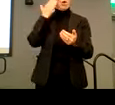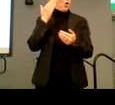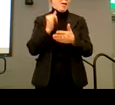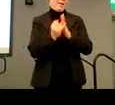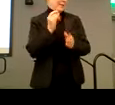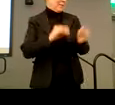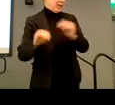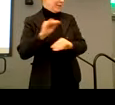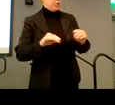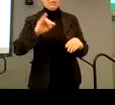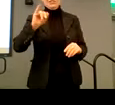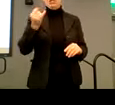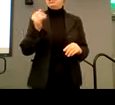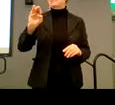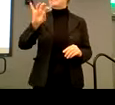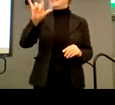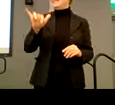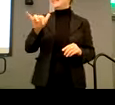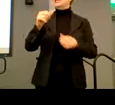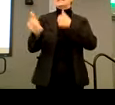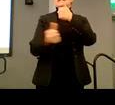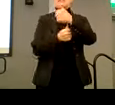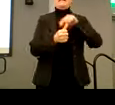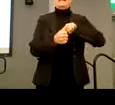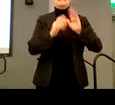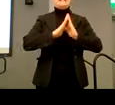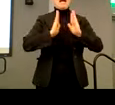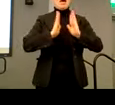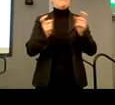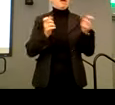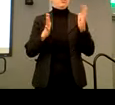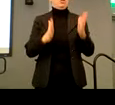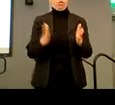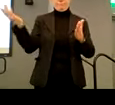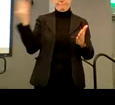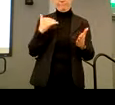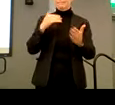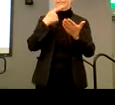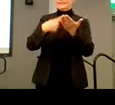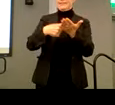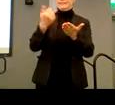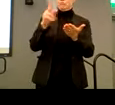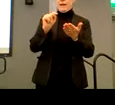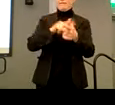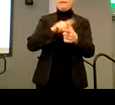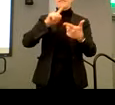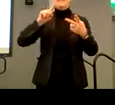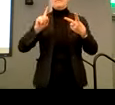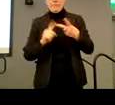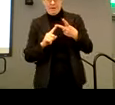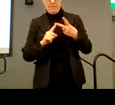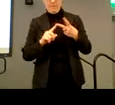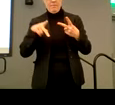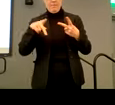introduce Jim Feeney, who's the deputy town manager to discuss their grant. And then after that, we'll introduce Paul, uh,